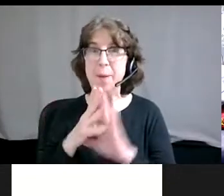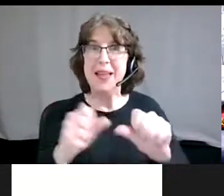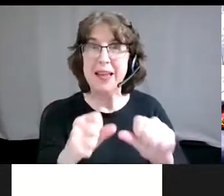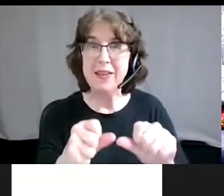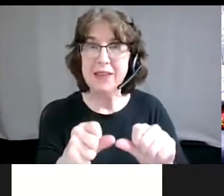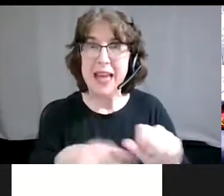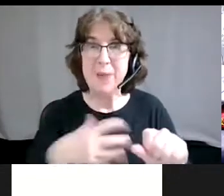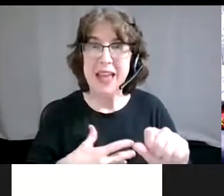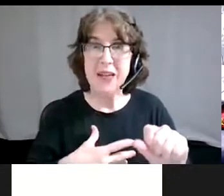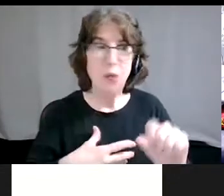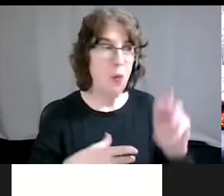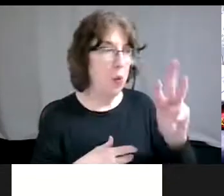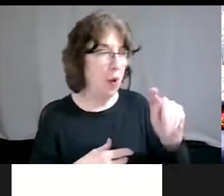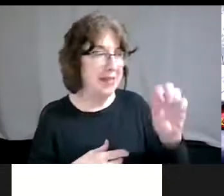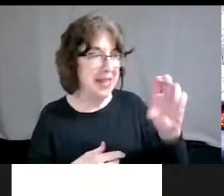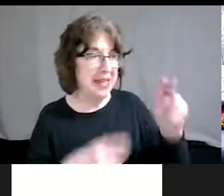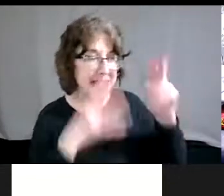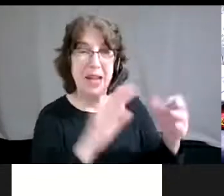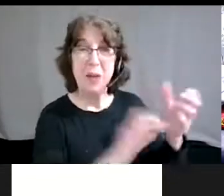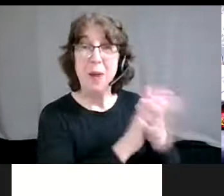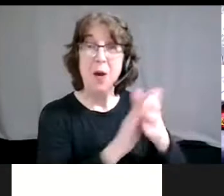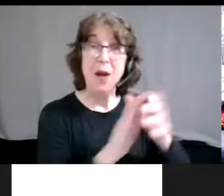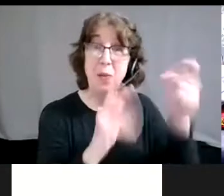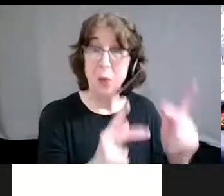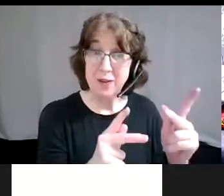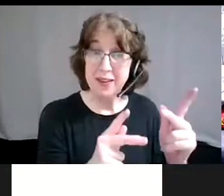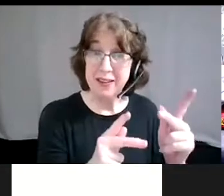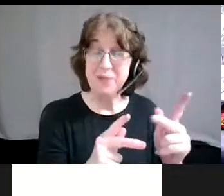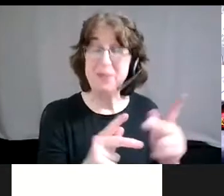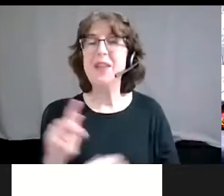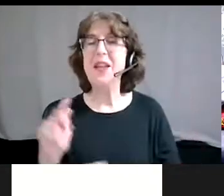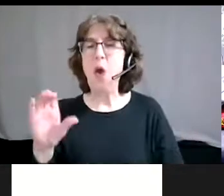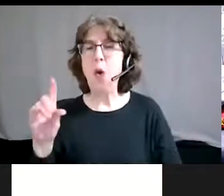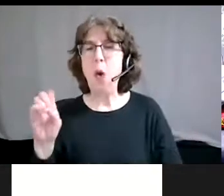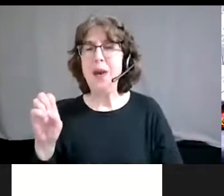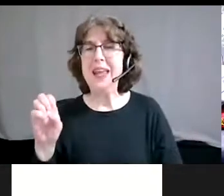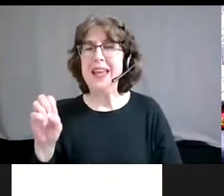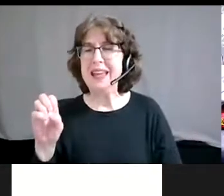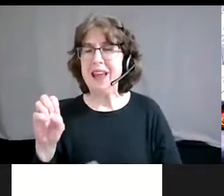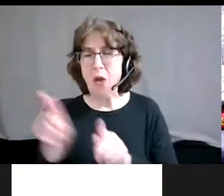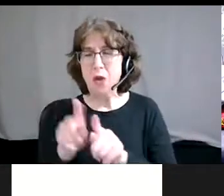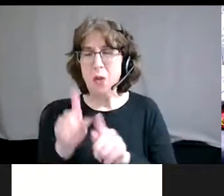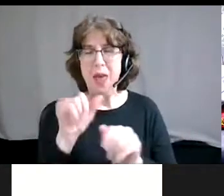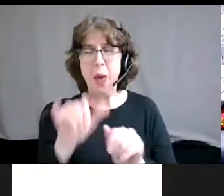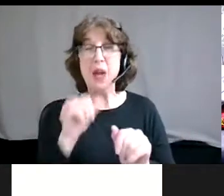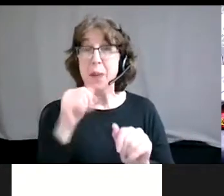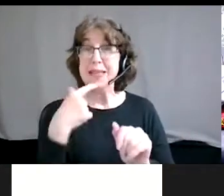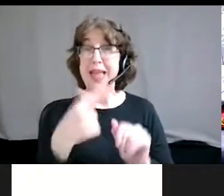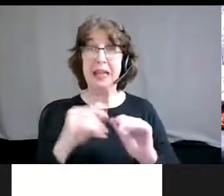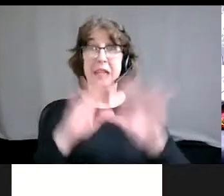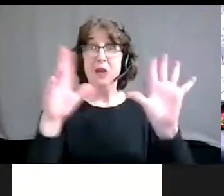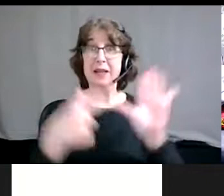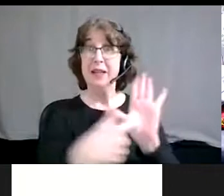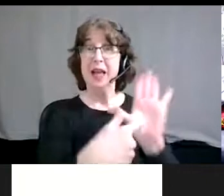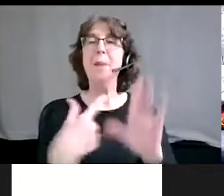to someone else. So coding can also be used in that way too, where it's not being said explicitly, but it's being interpreted and